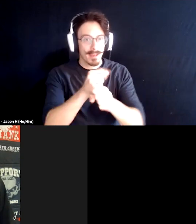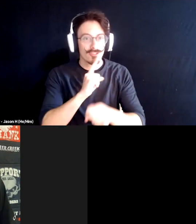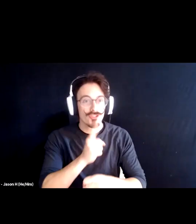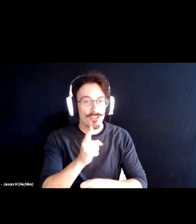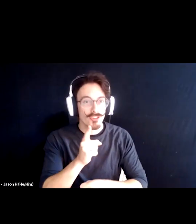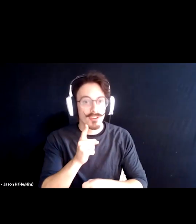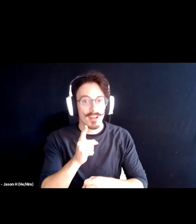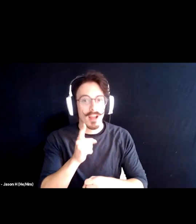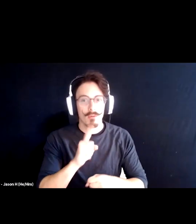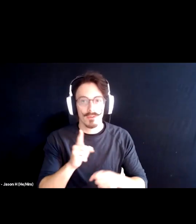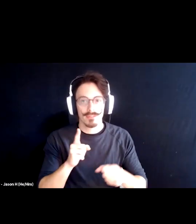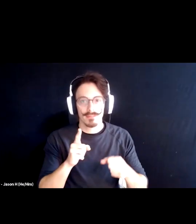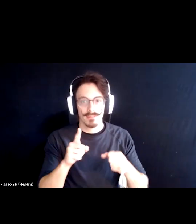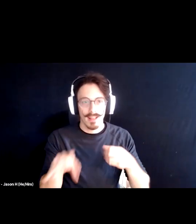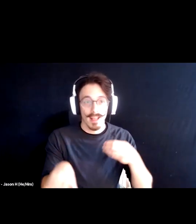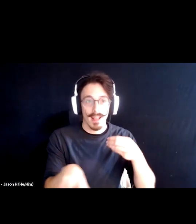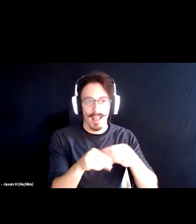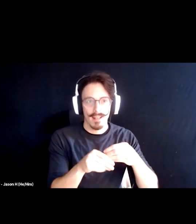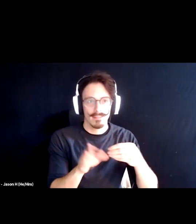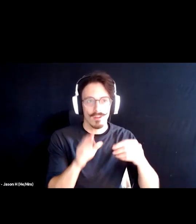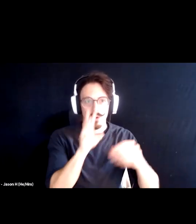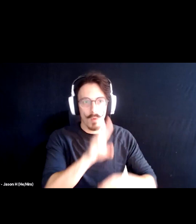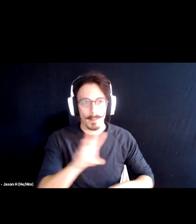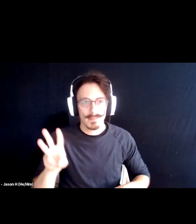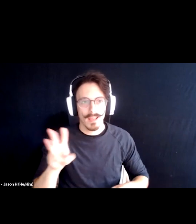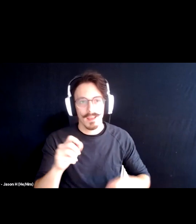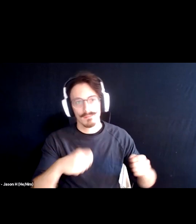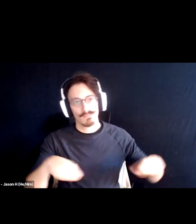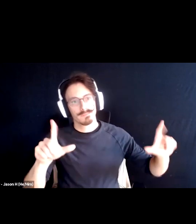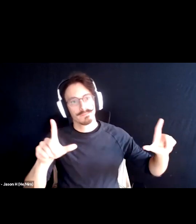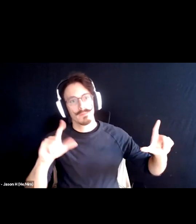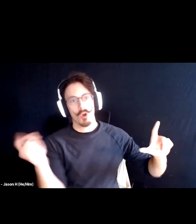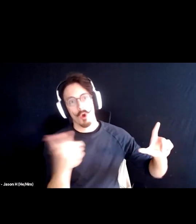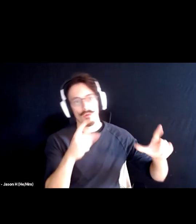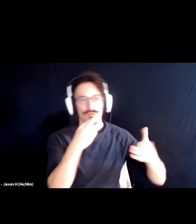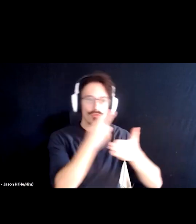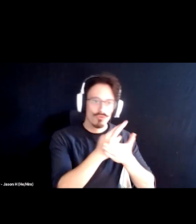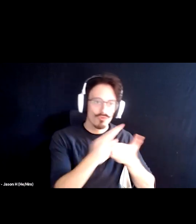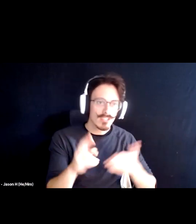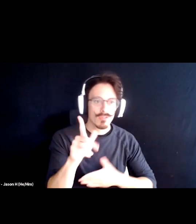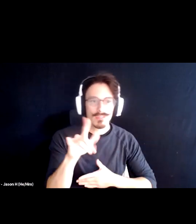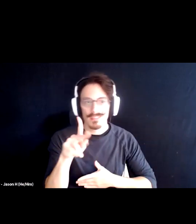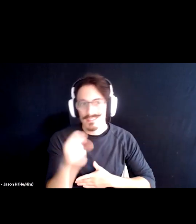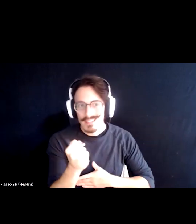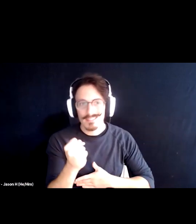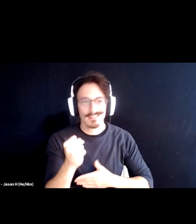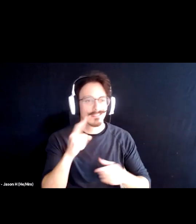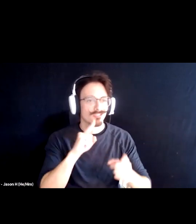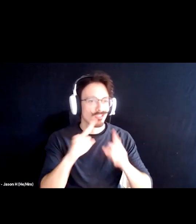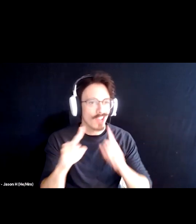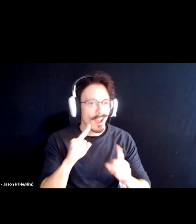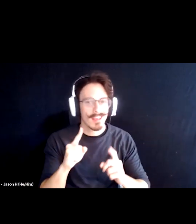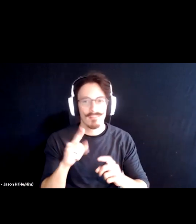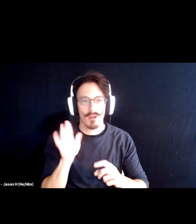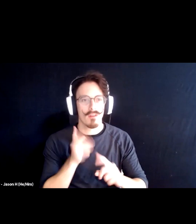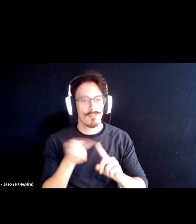and pump up our web page that has all of the resources and links and the chat from our visit